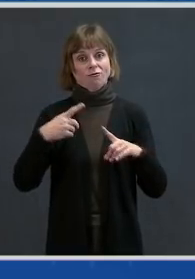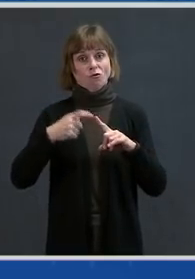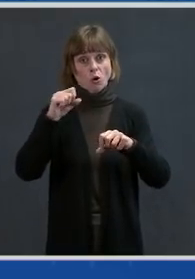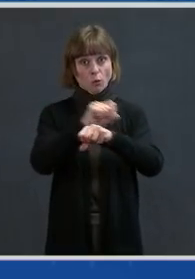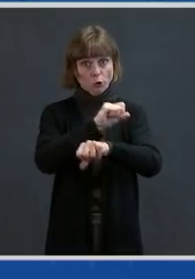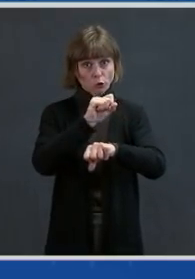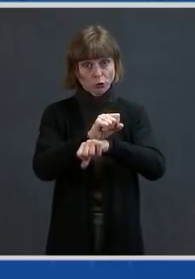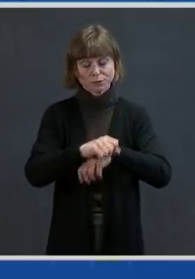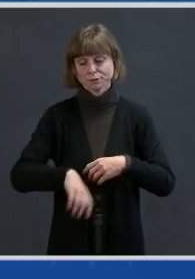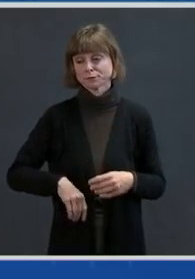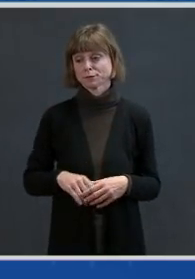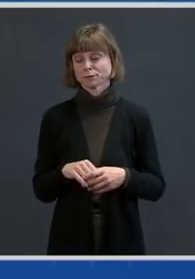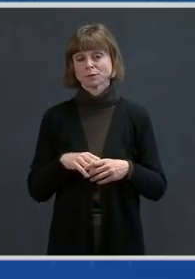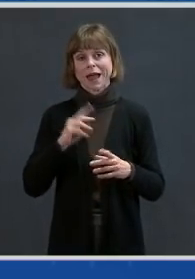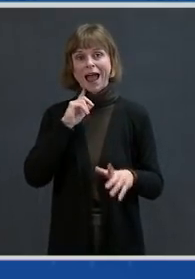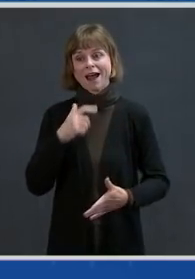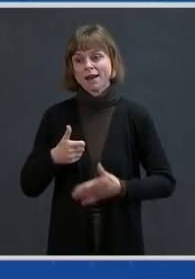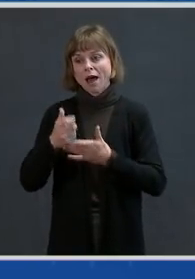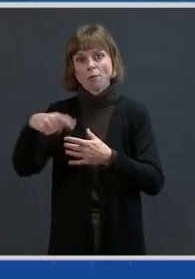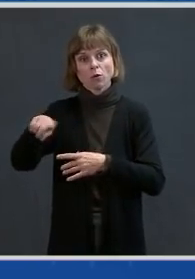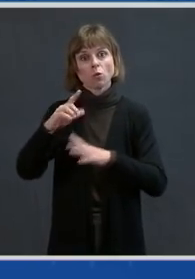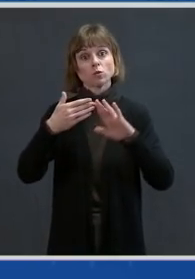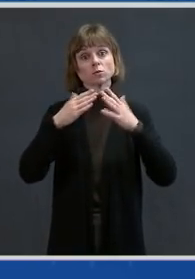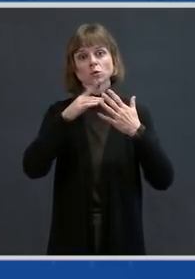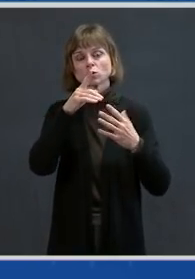relief to the communities hardest hit by the disease.